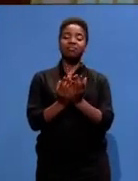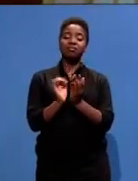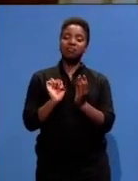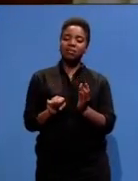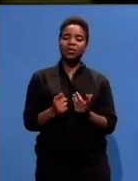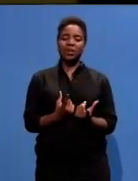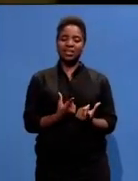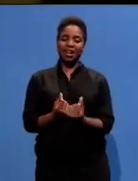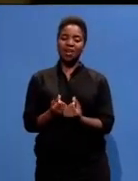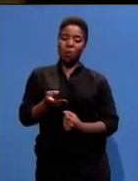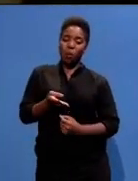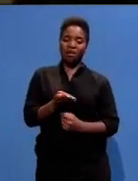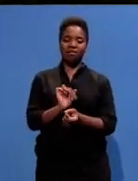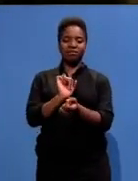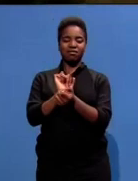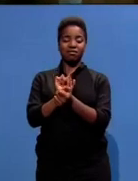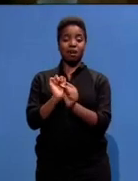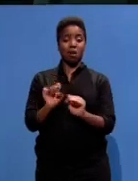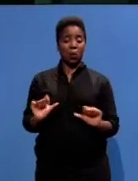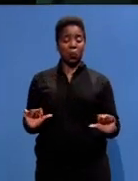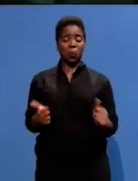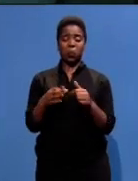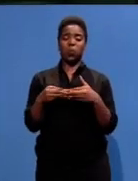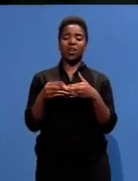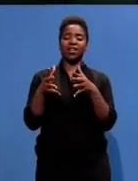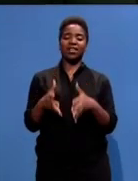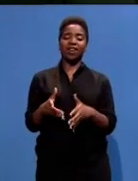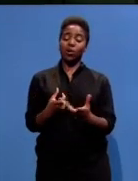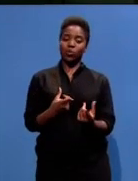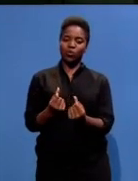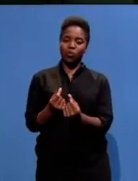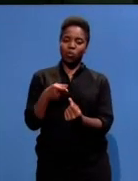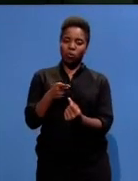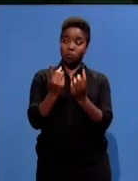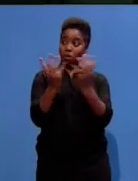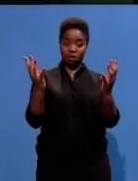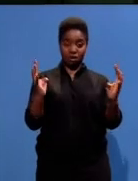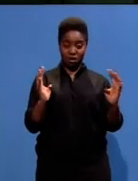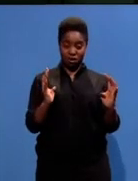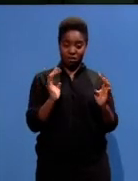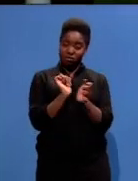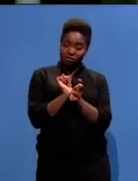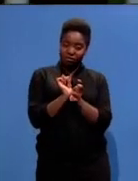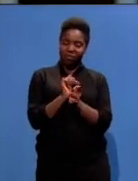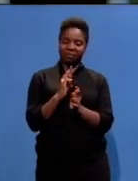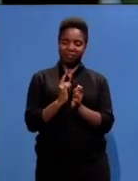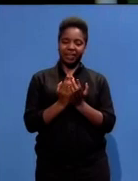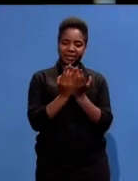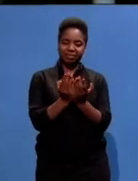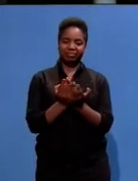that would make him such a fine leader. And doing so from these five square bare meters.